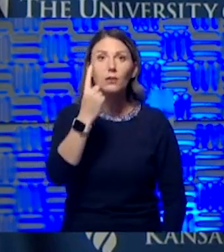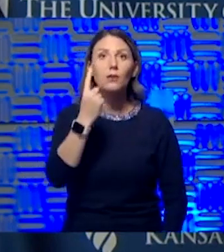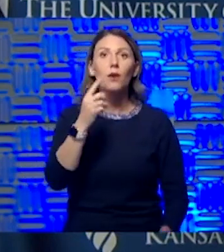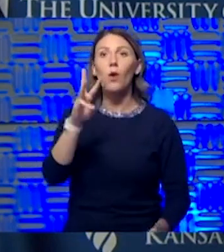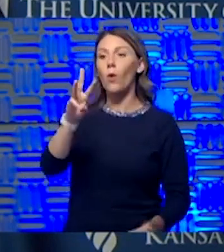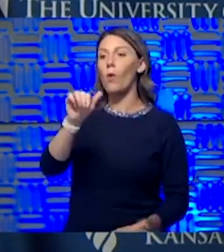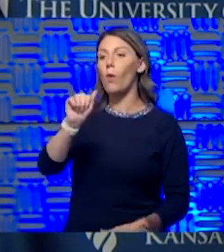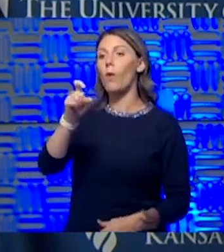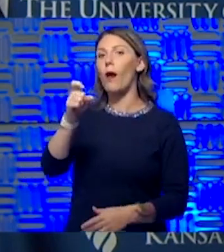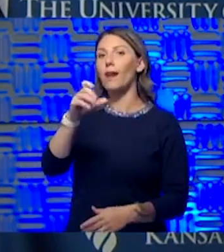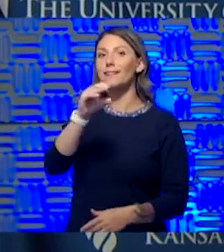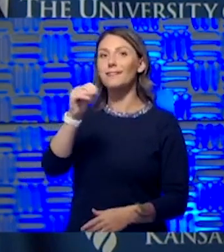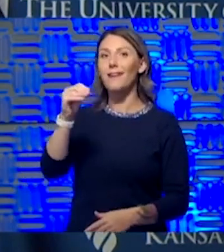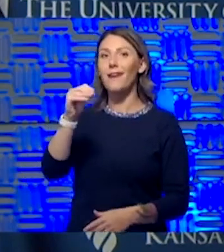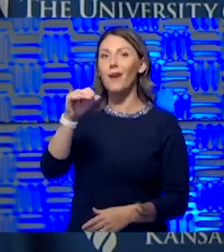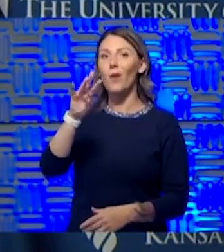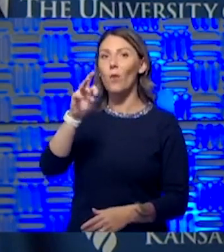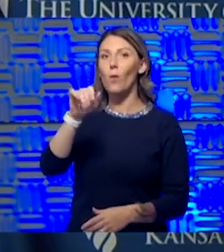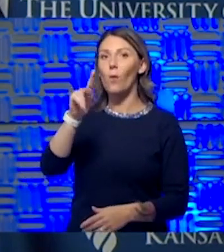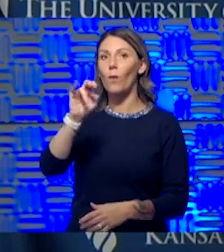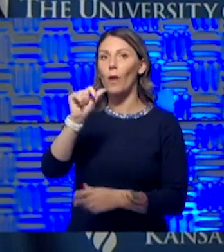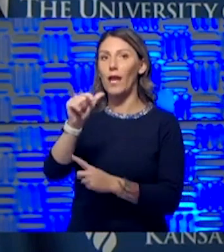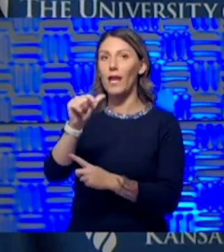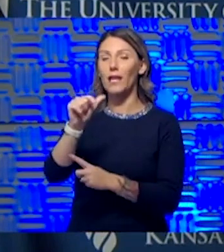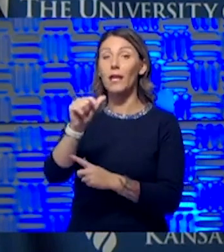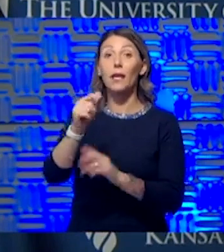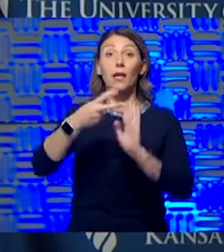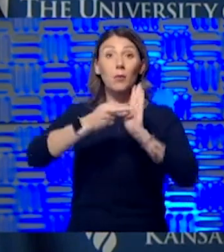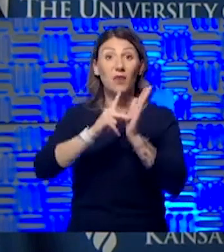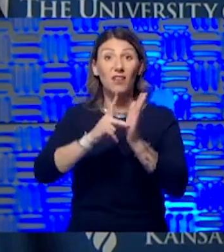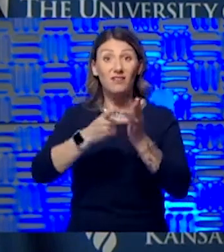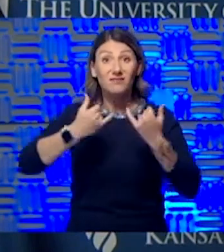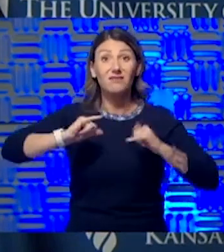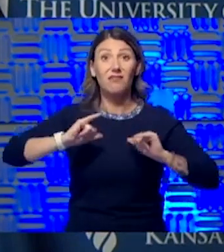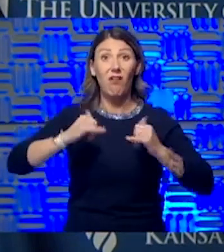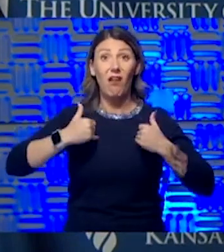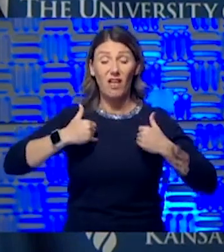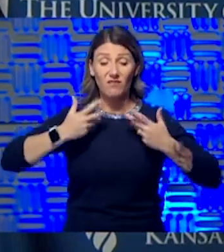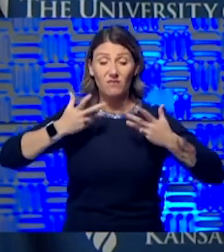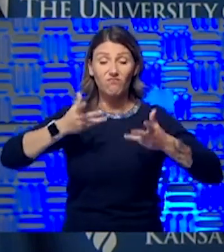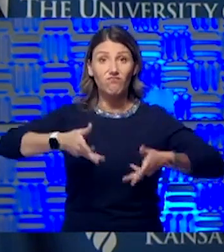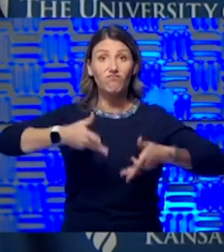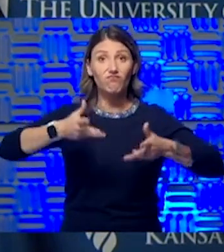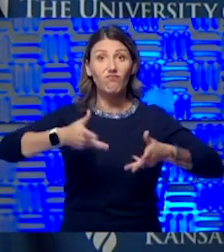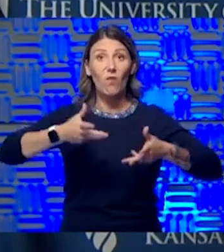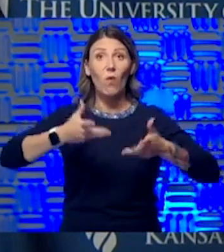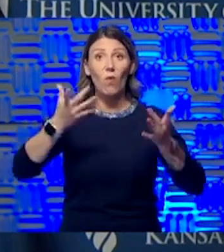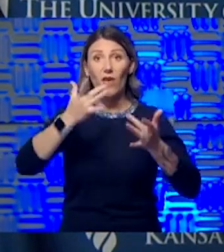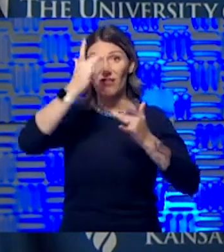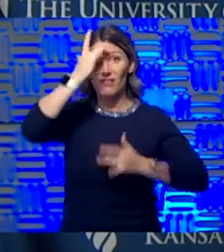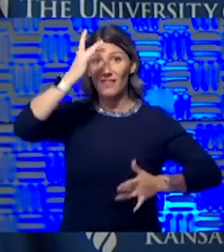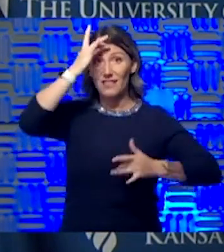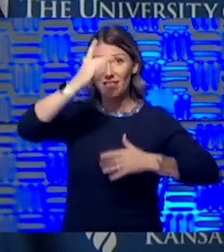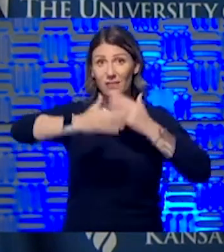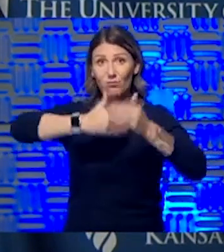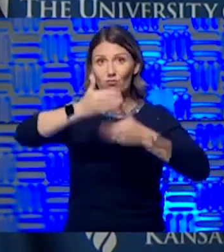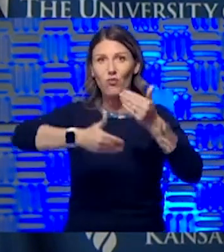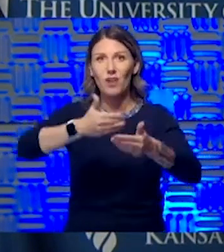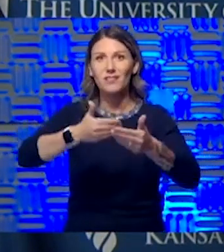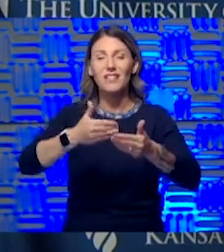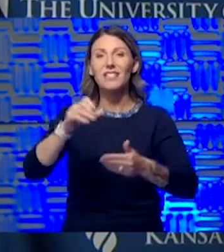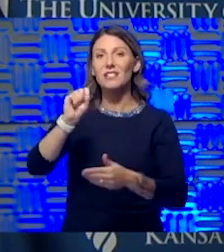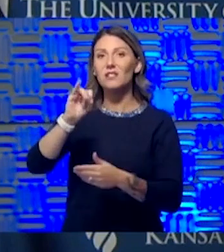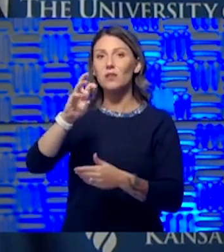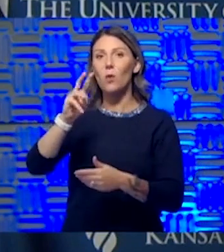waning, and that they may still have some sequelae of what the disease process caused initially. And